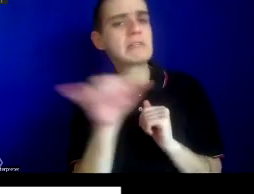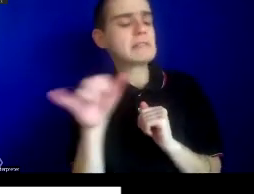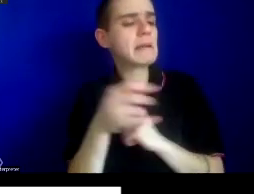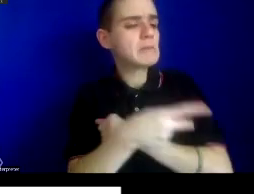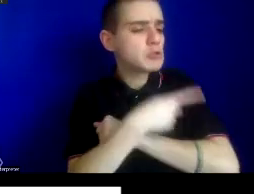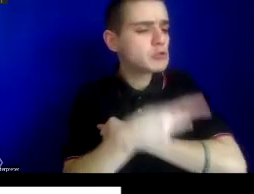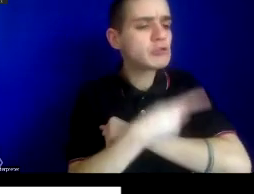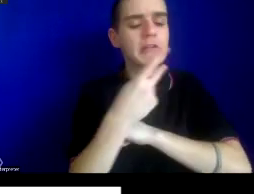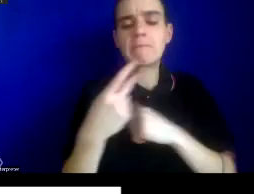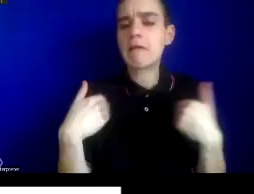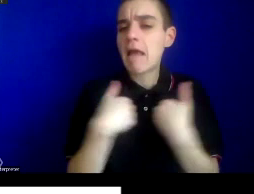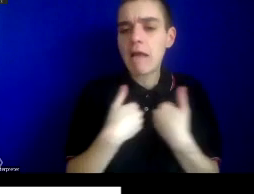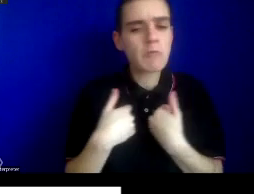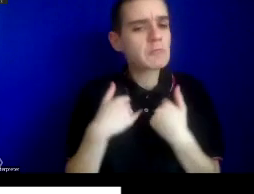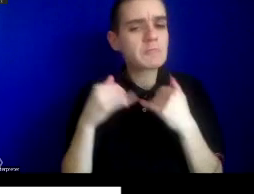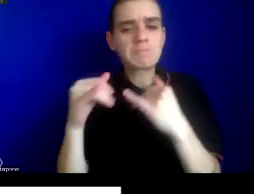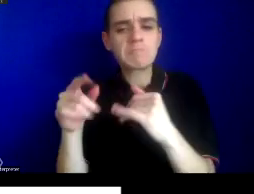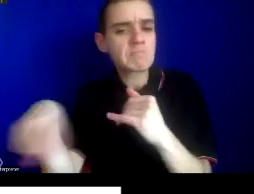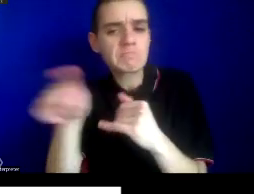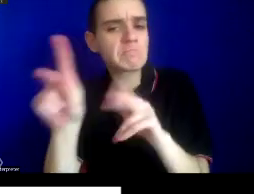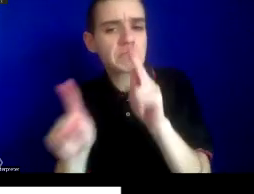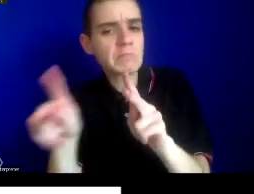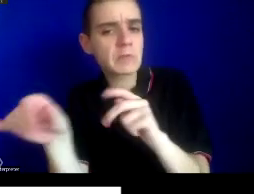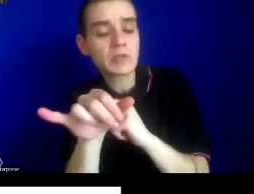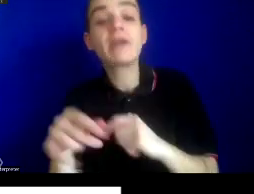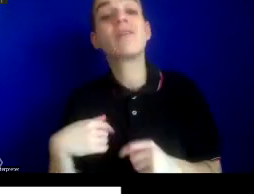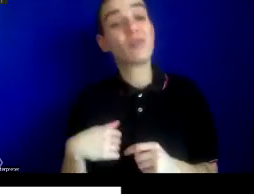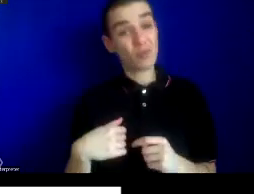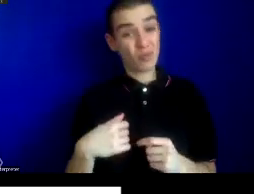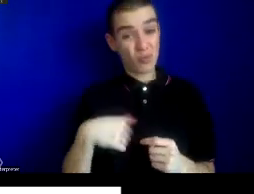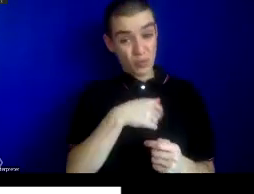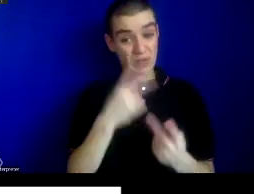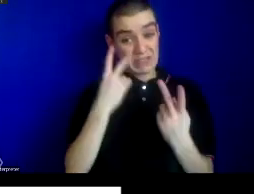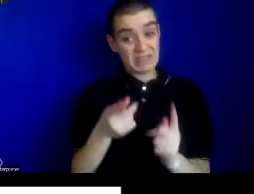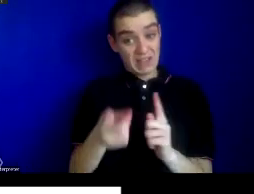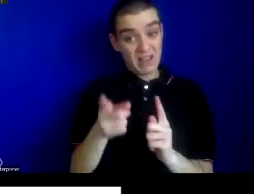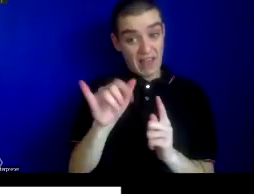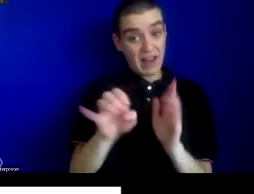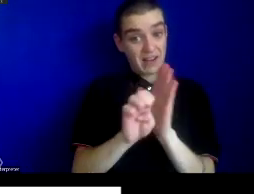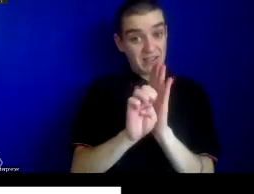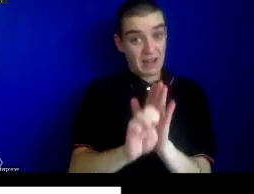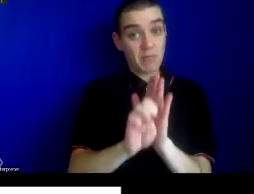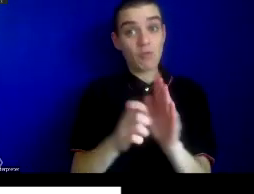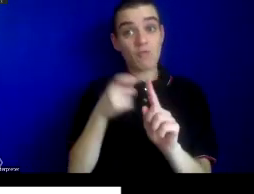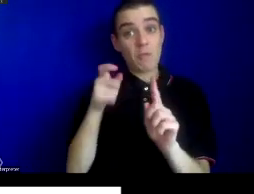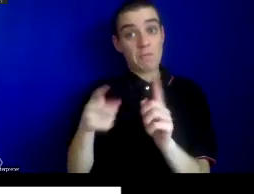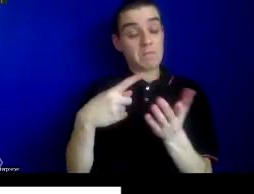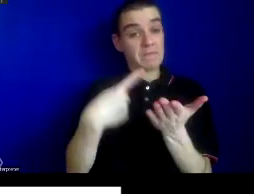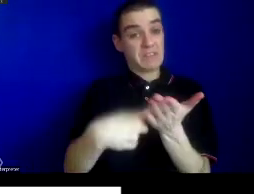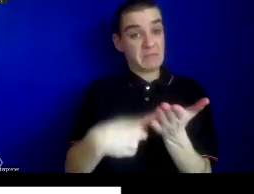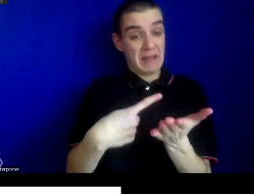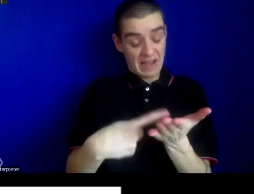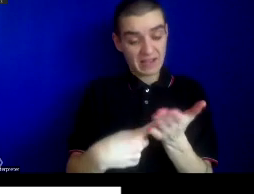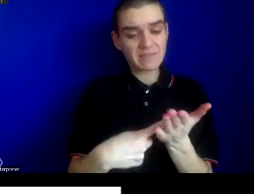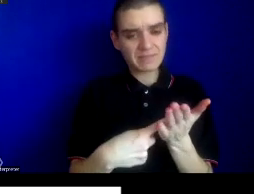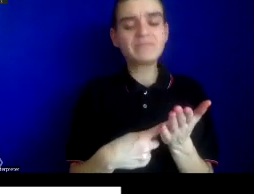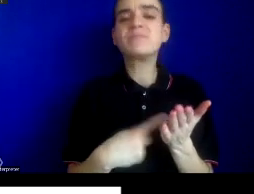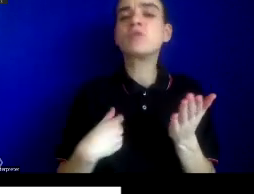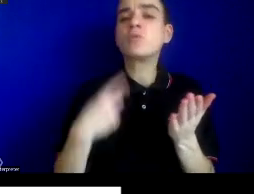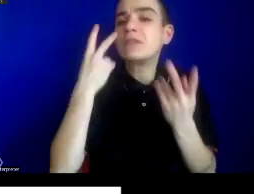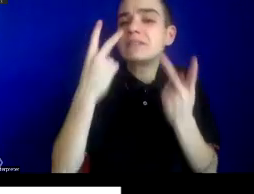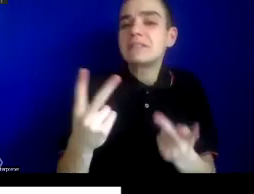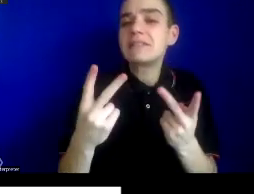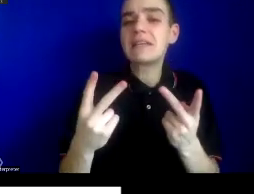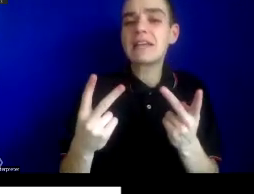ceremonies? Here we see an example in this debate over this French proposal to close the sea lanes of the ways in which different